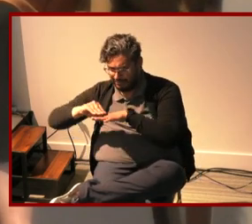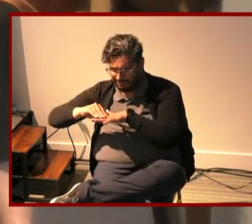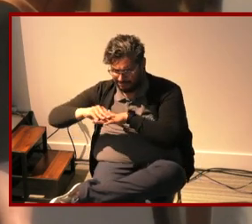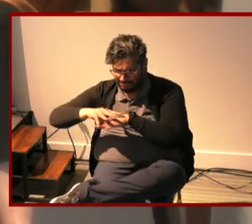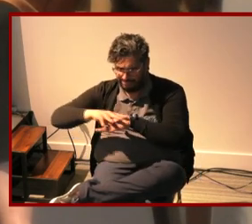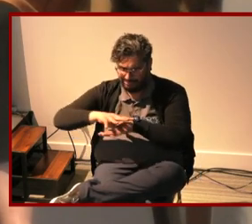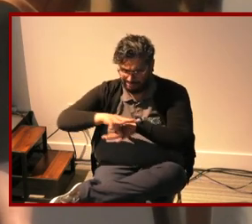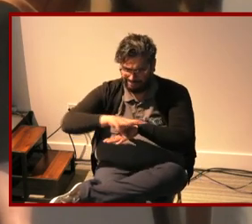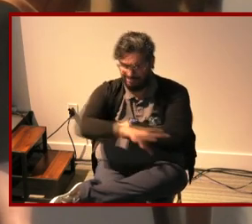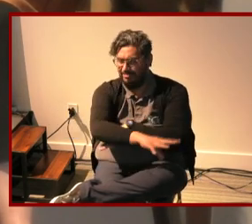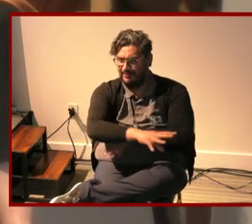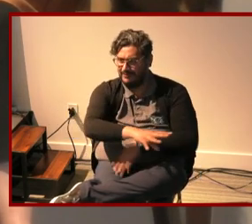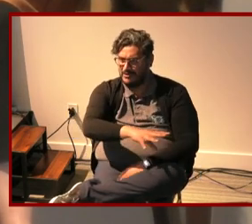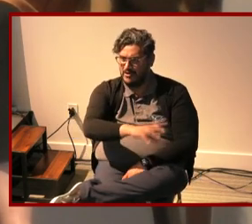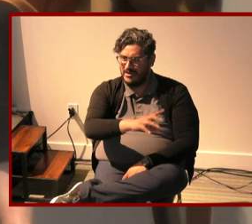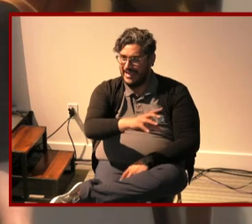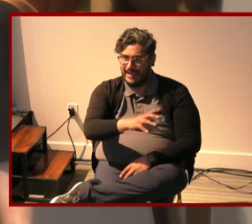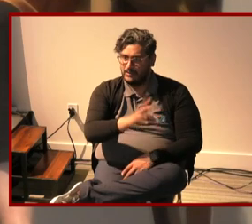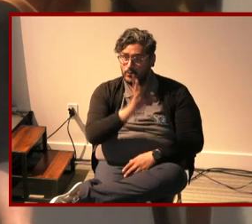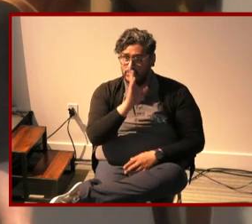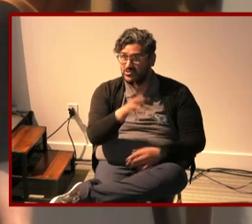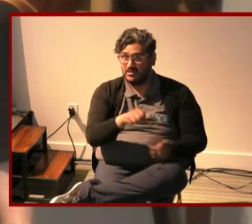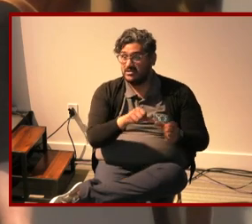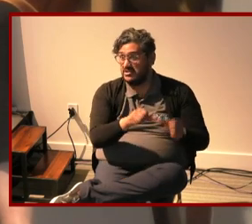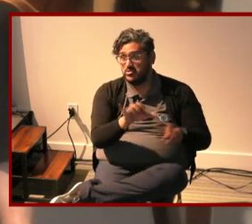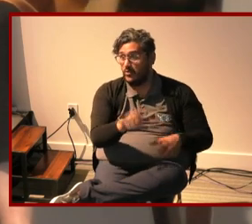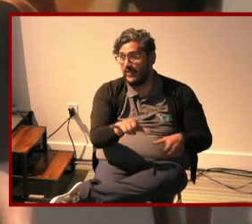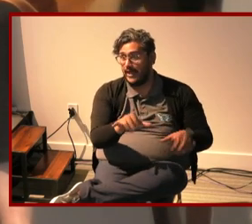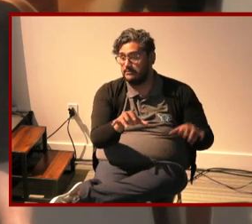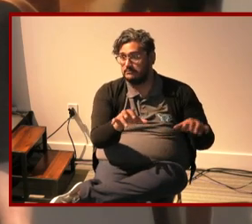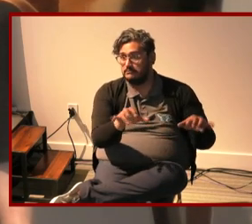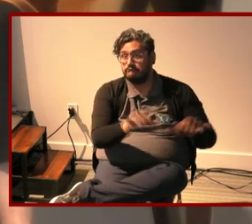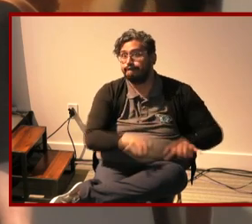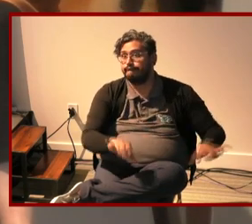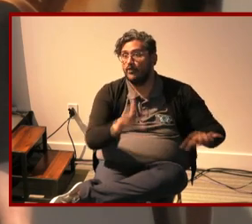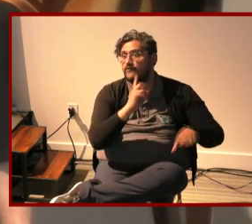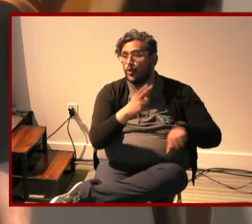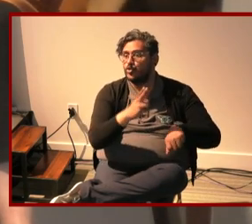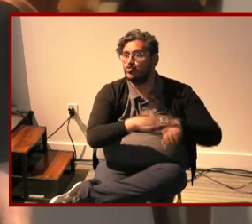the replication of these notions of normalcy like you say in your book are